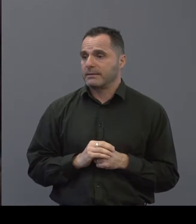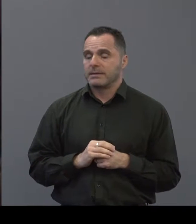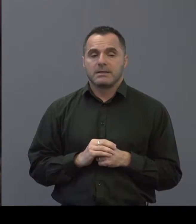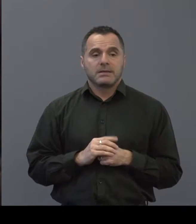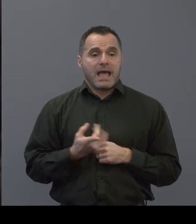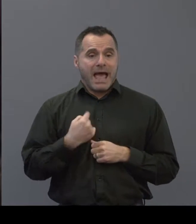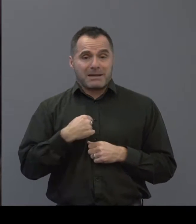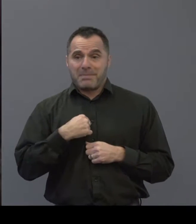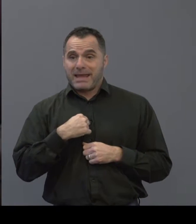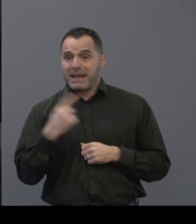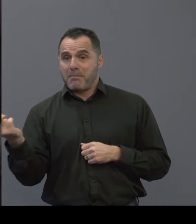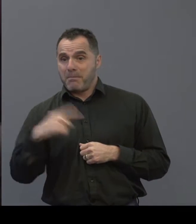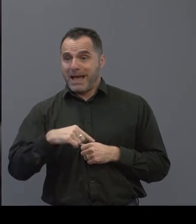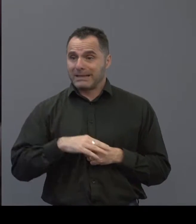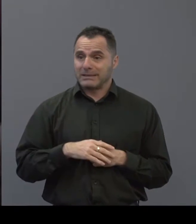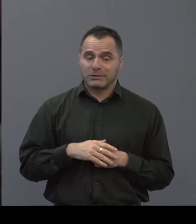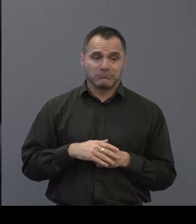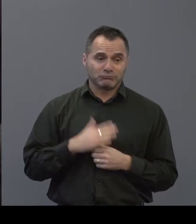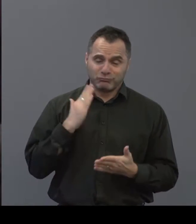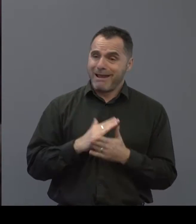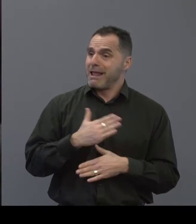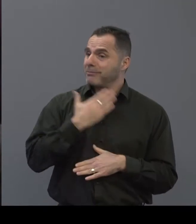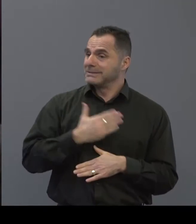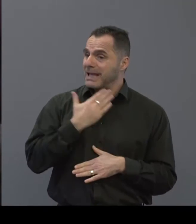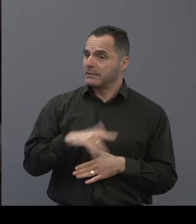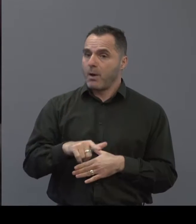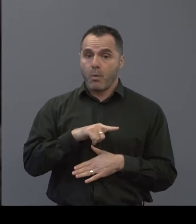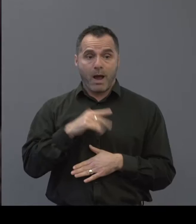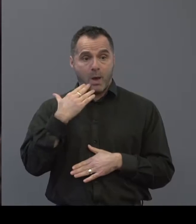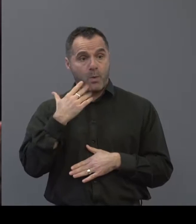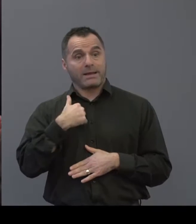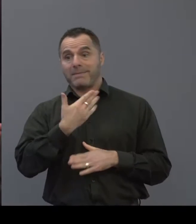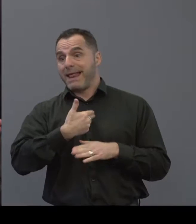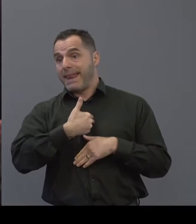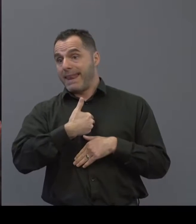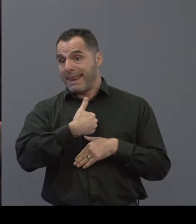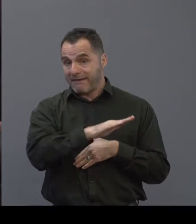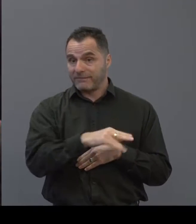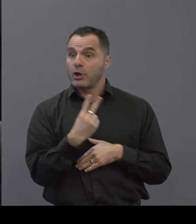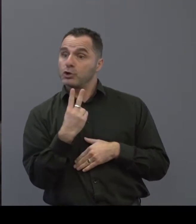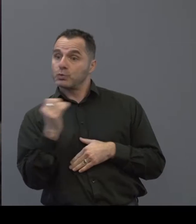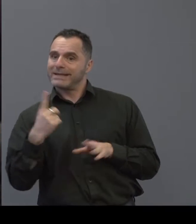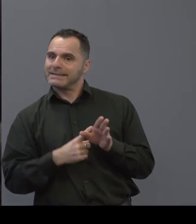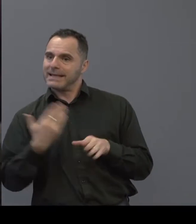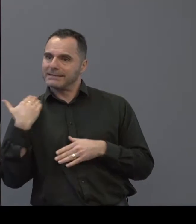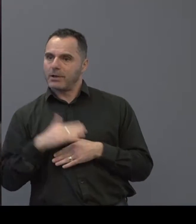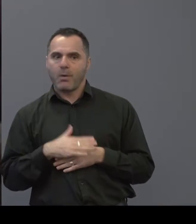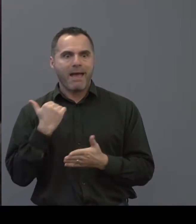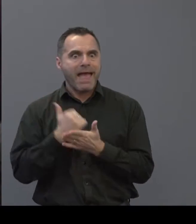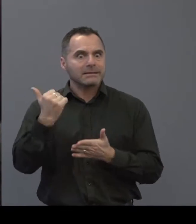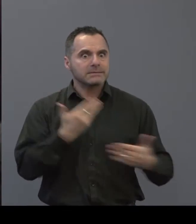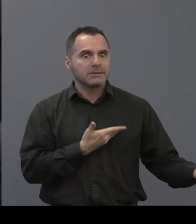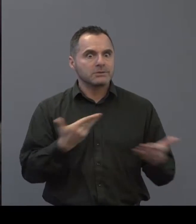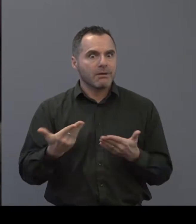i've gone back there and i've been really quite upset because certainly when i left there 20 years ago it was an excellent